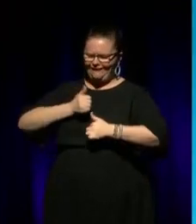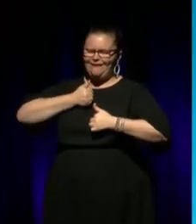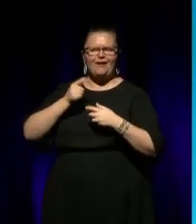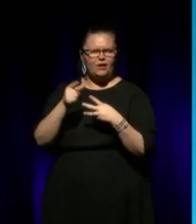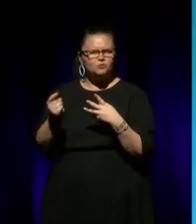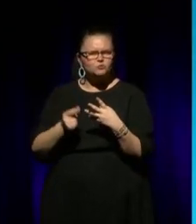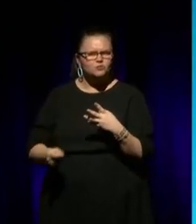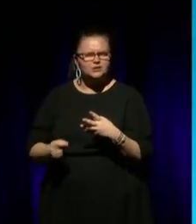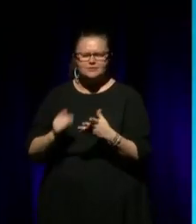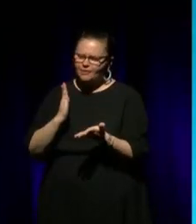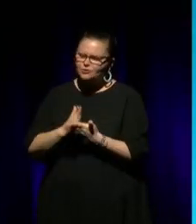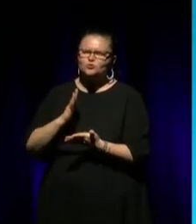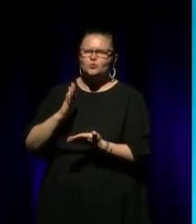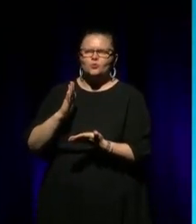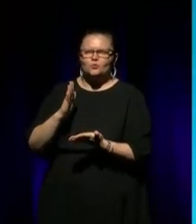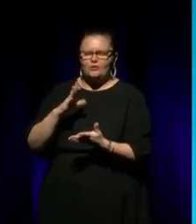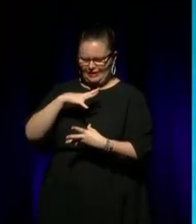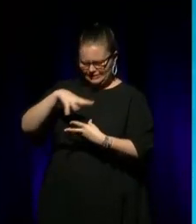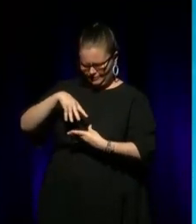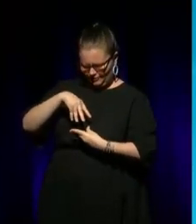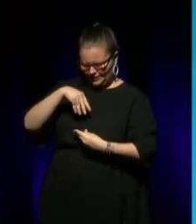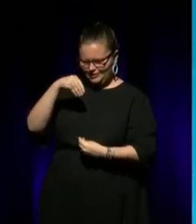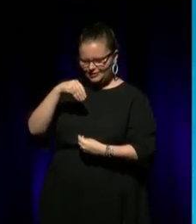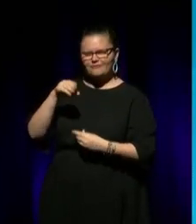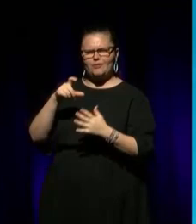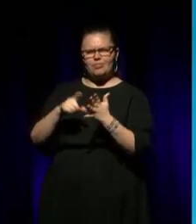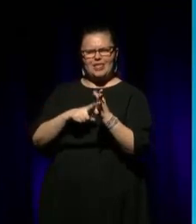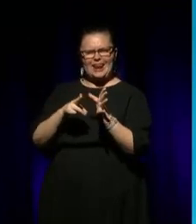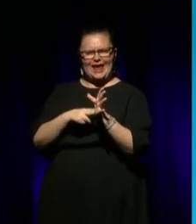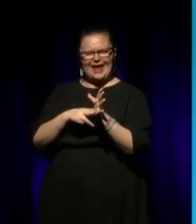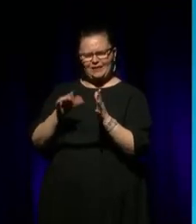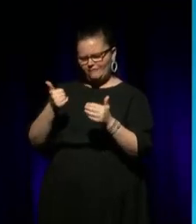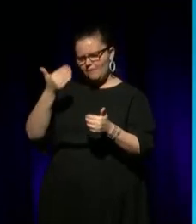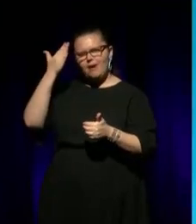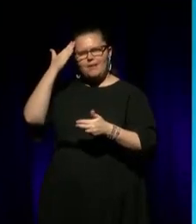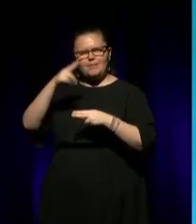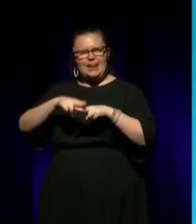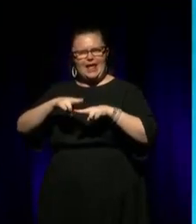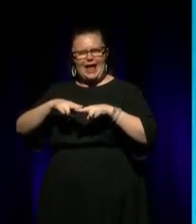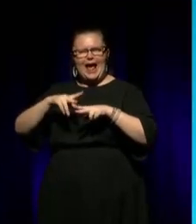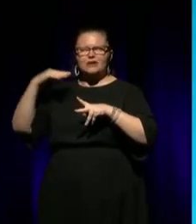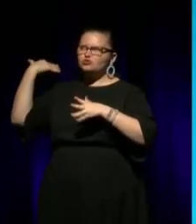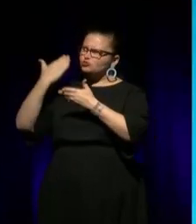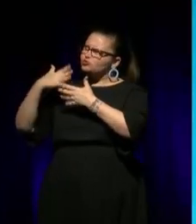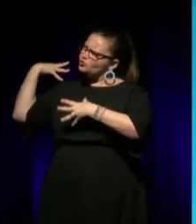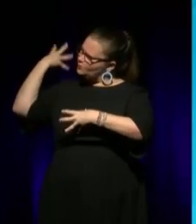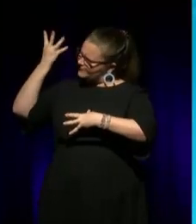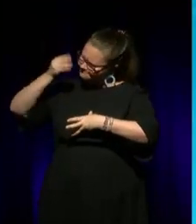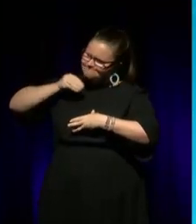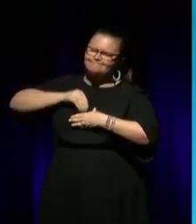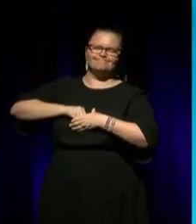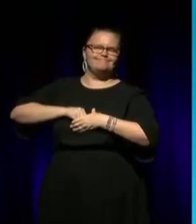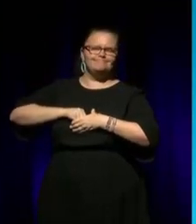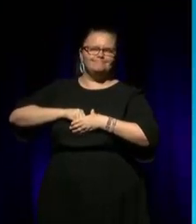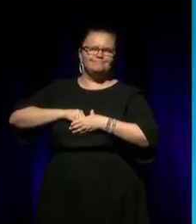that spirit from the clan, that come from my mum and dad, will always be there, if you want to